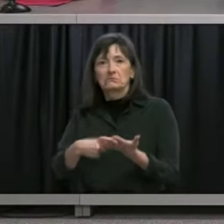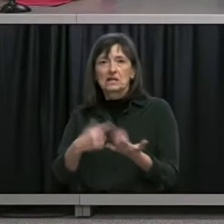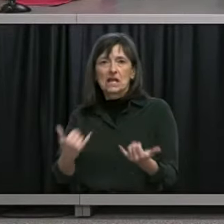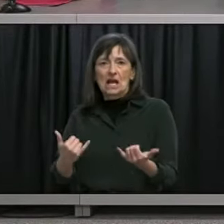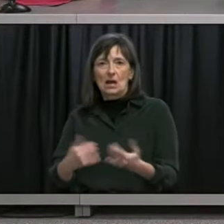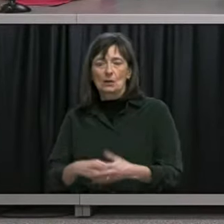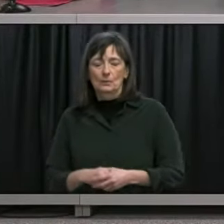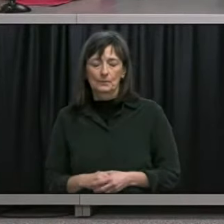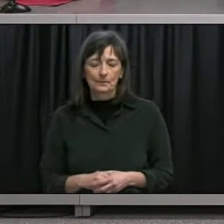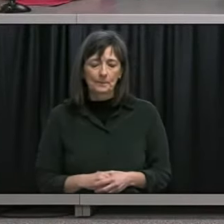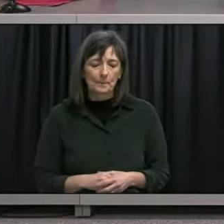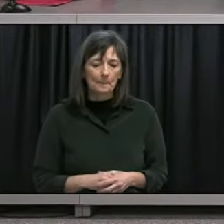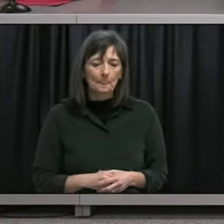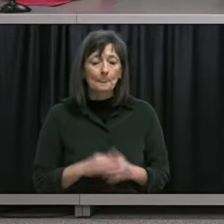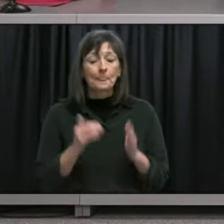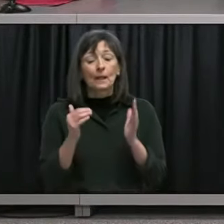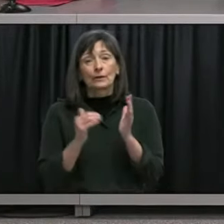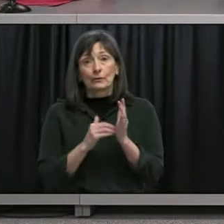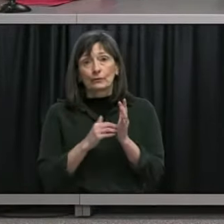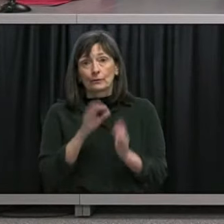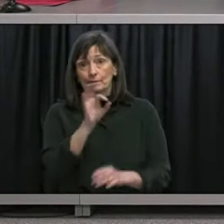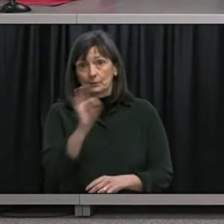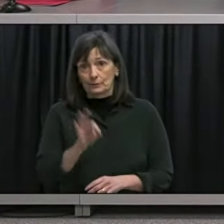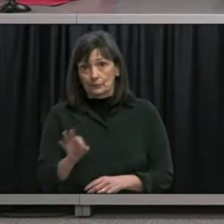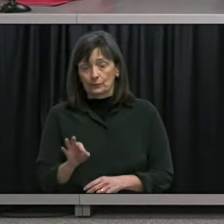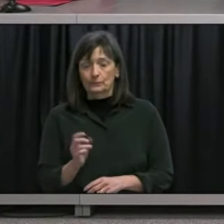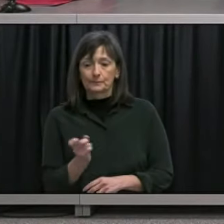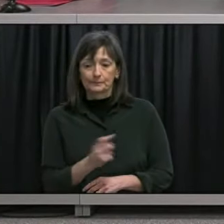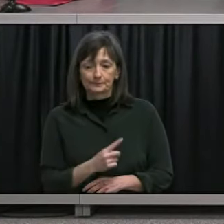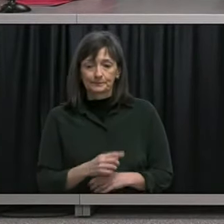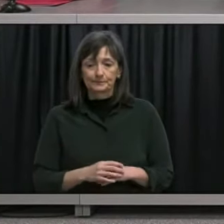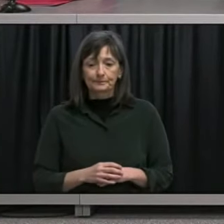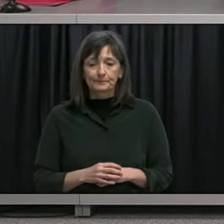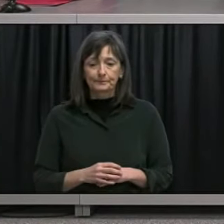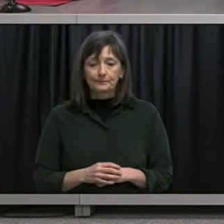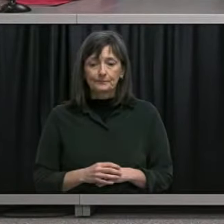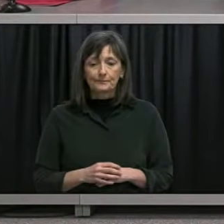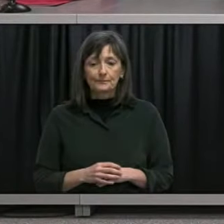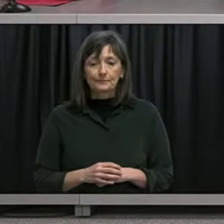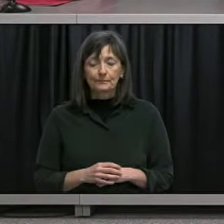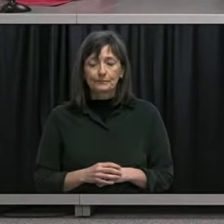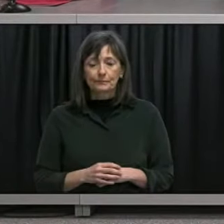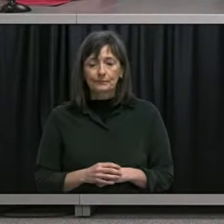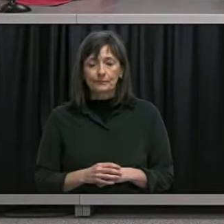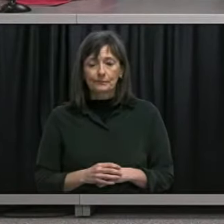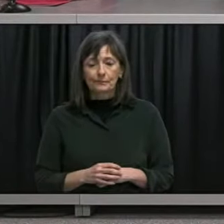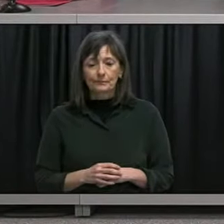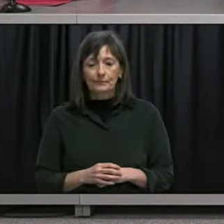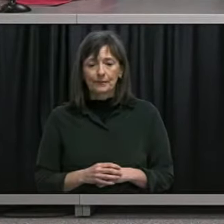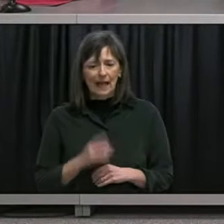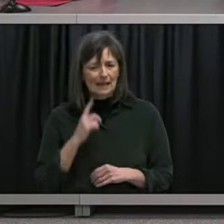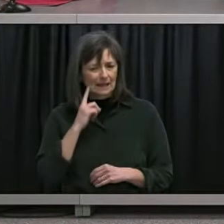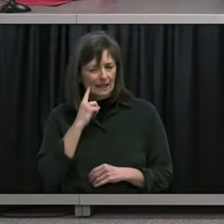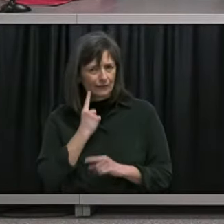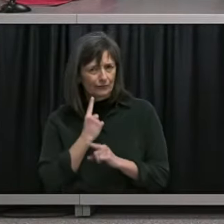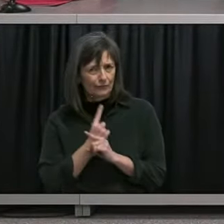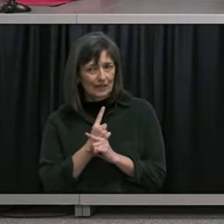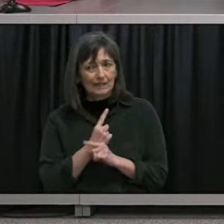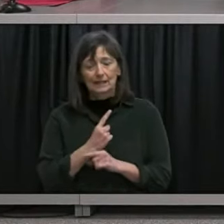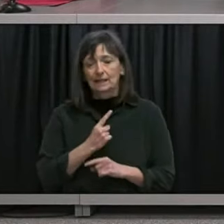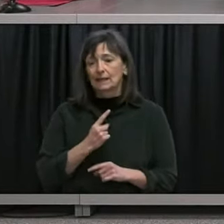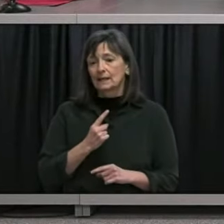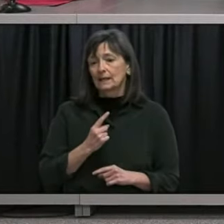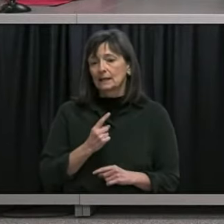thank you Dr. Fitzgerald it was mentioned in the presentation that and I believe I heard this correctly that there's 50%